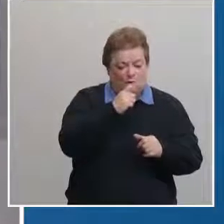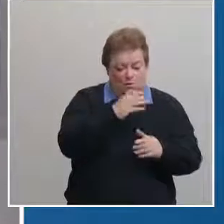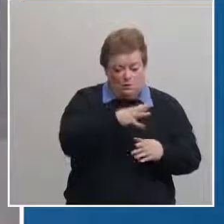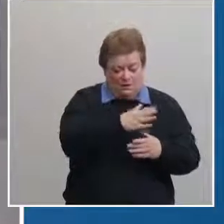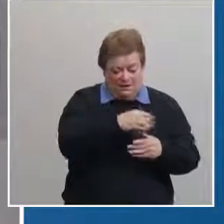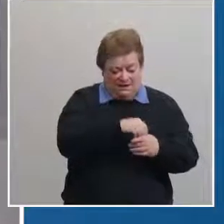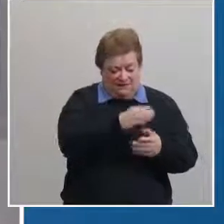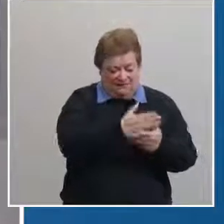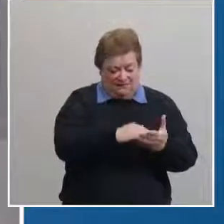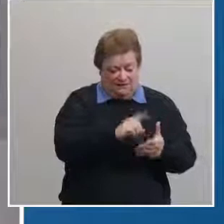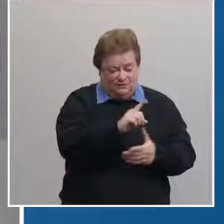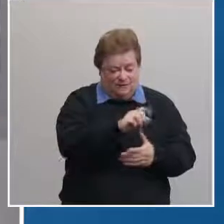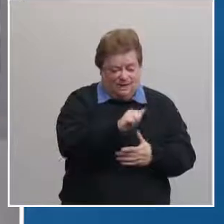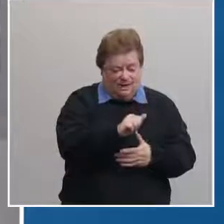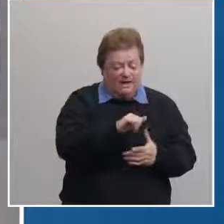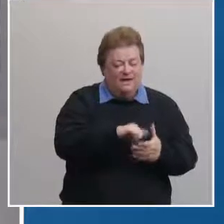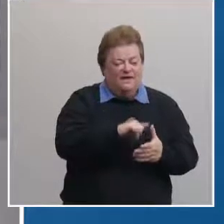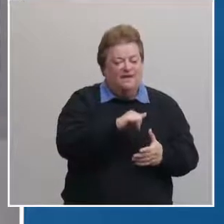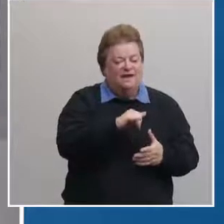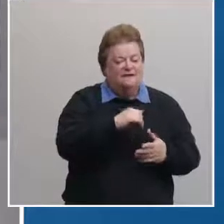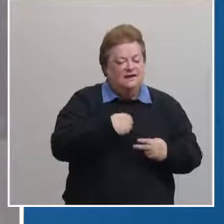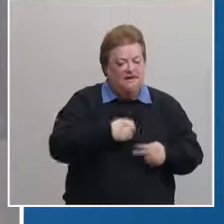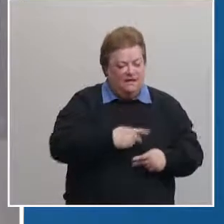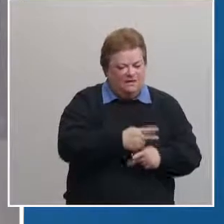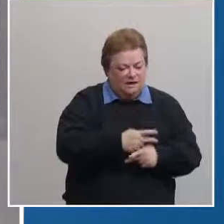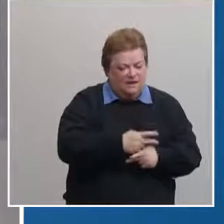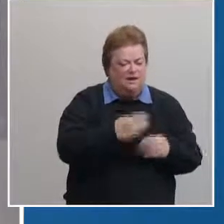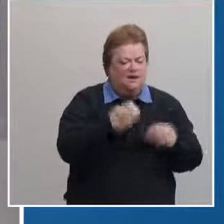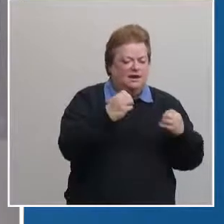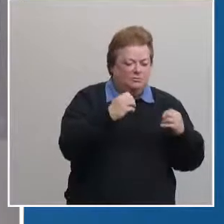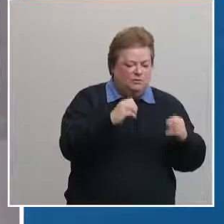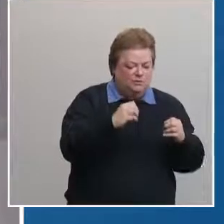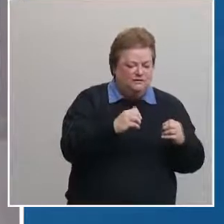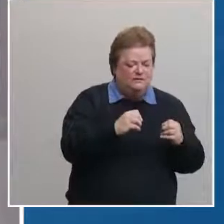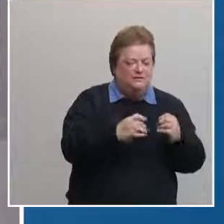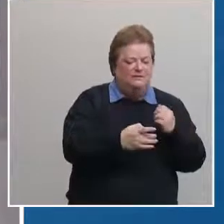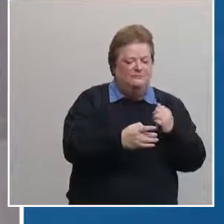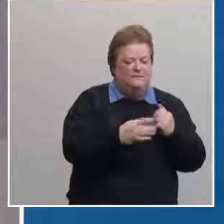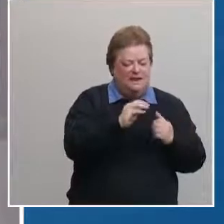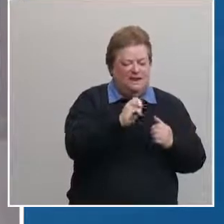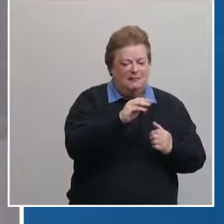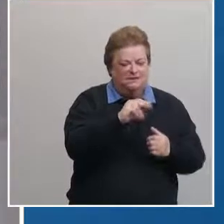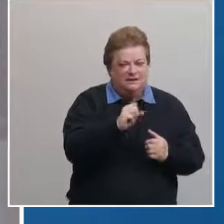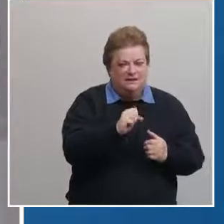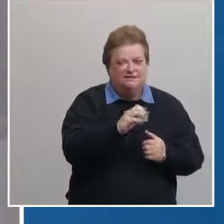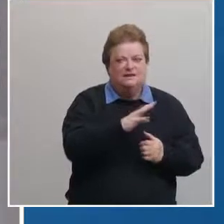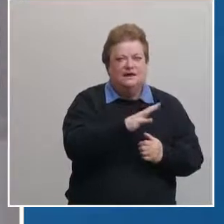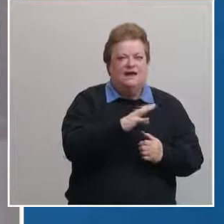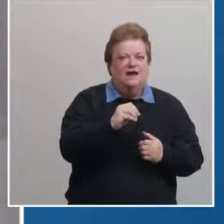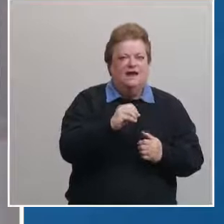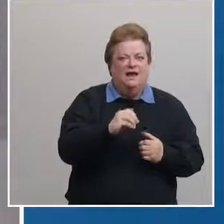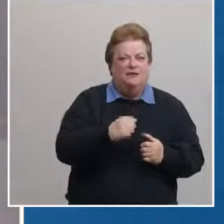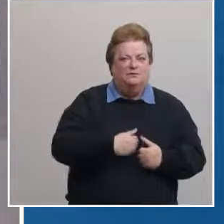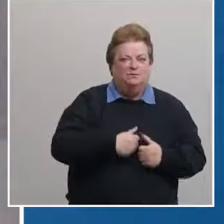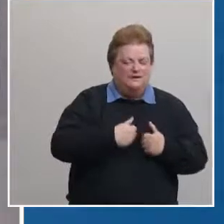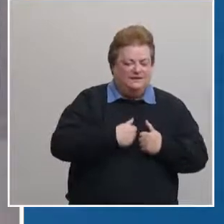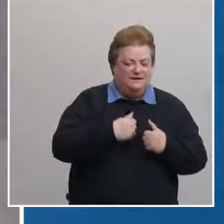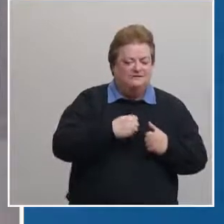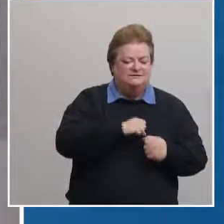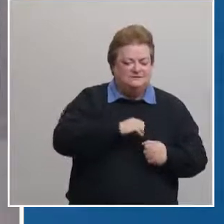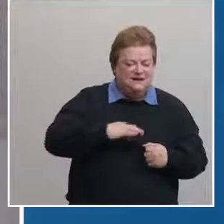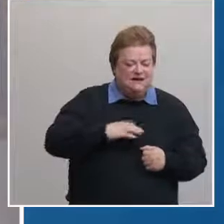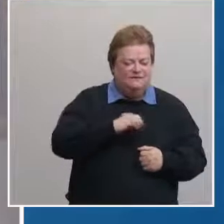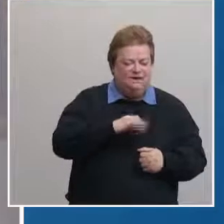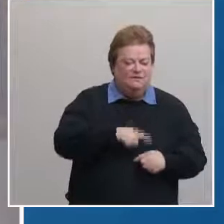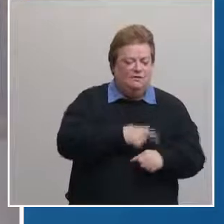1a which includes health care personnel emergency medical technicians and residents and staff of long-term care